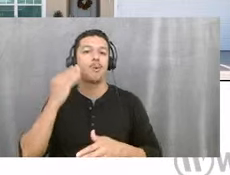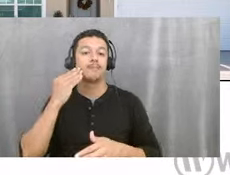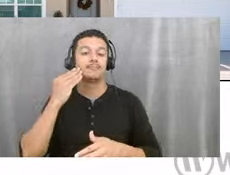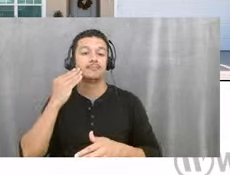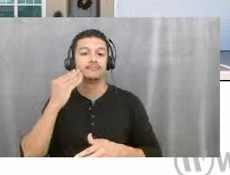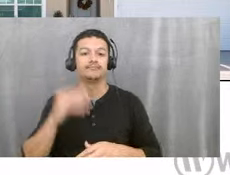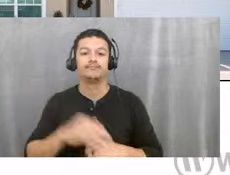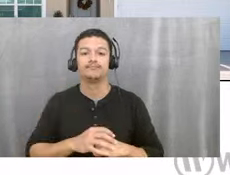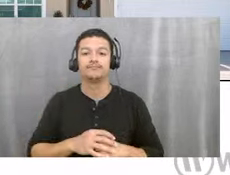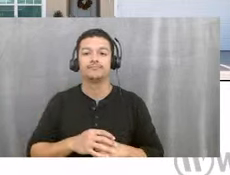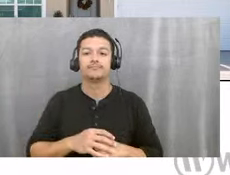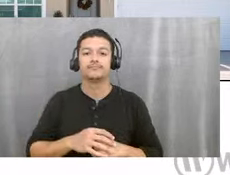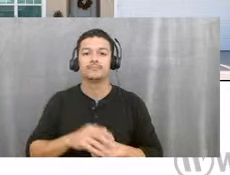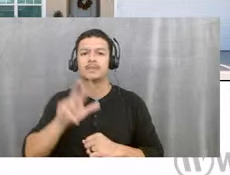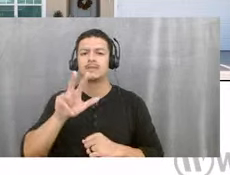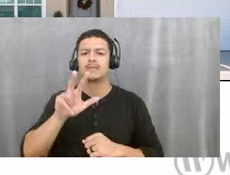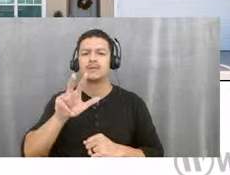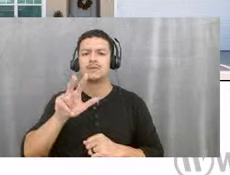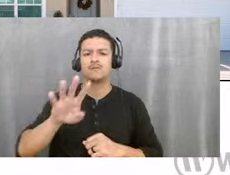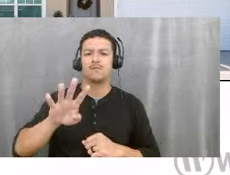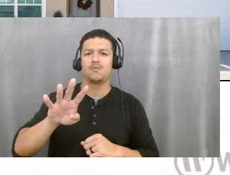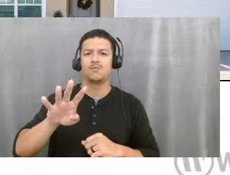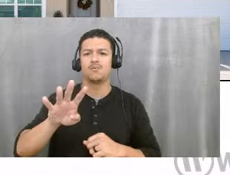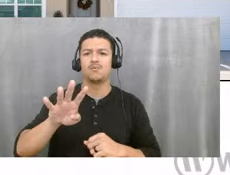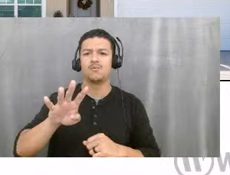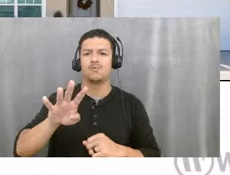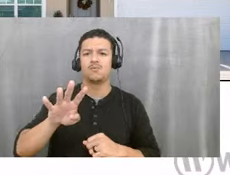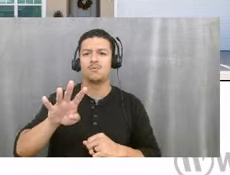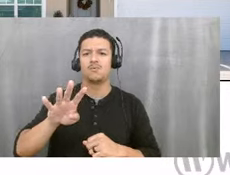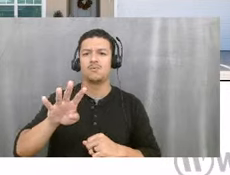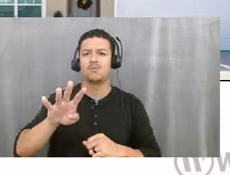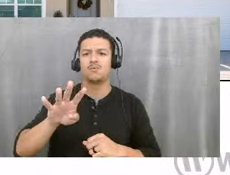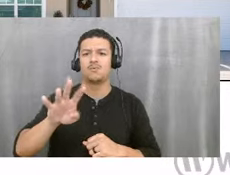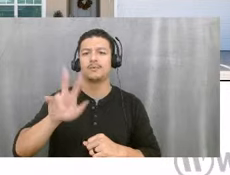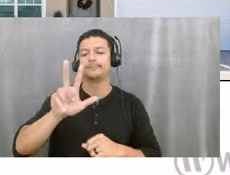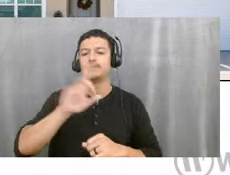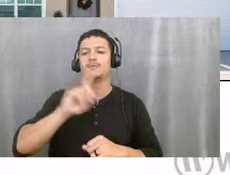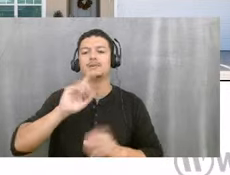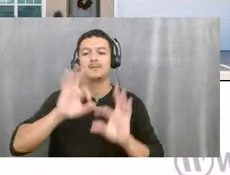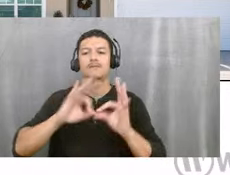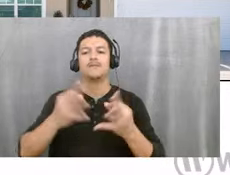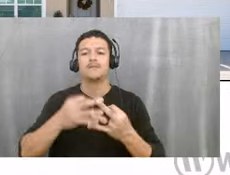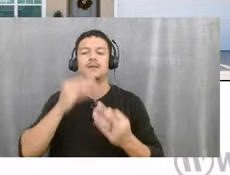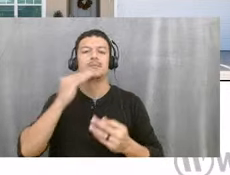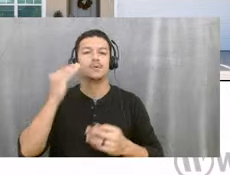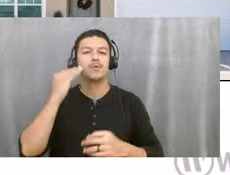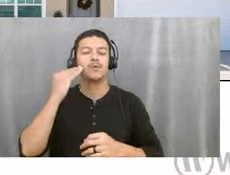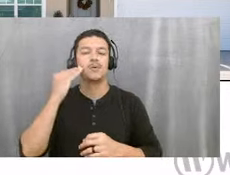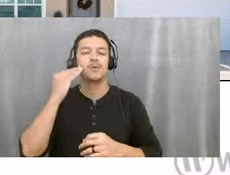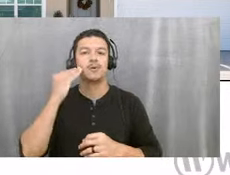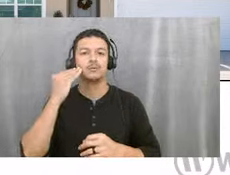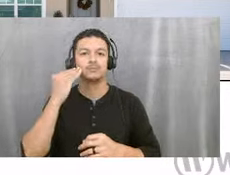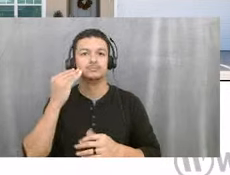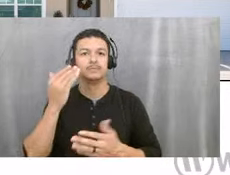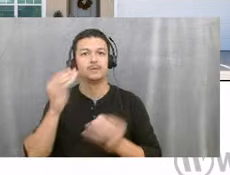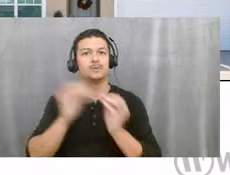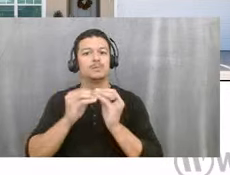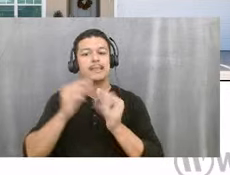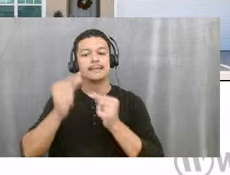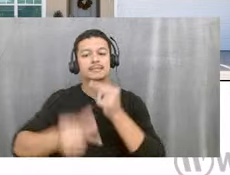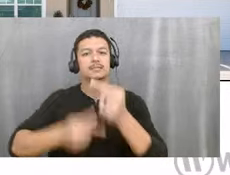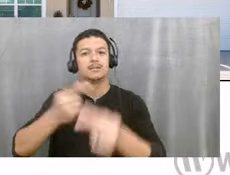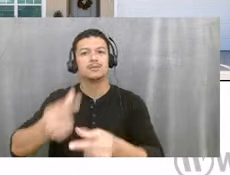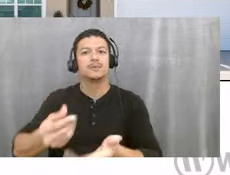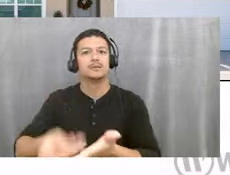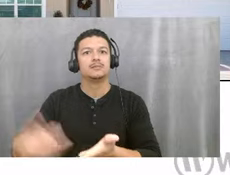it was building generational wealth for the families that were involved because the lots were remained owned by the